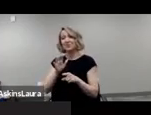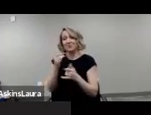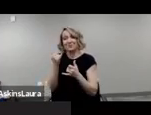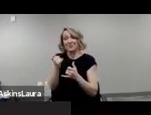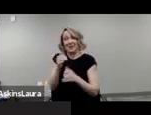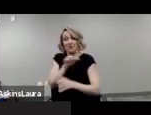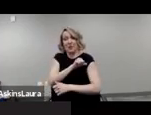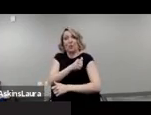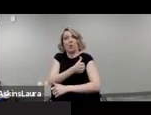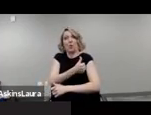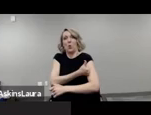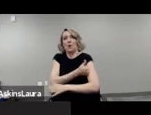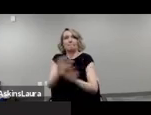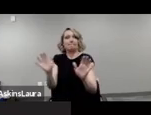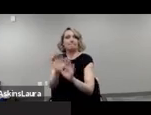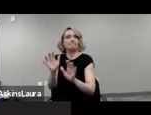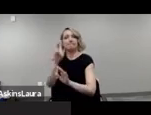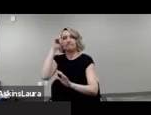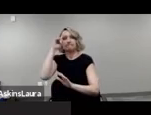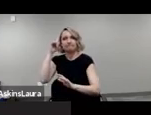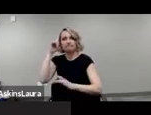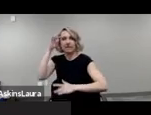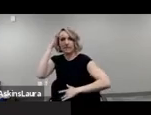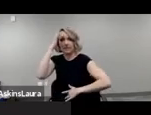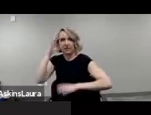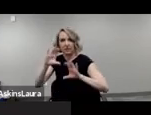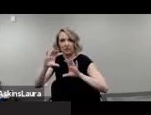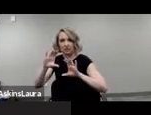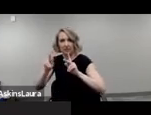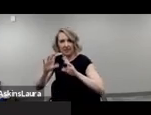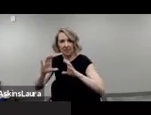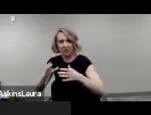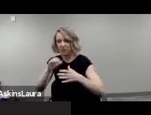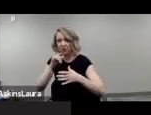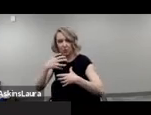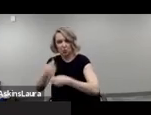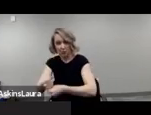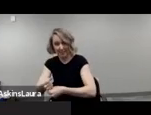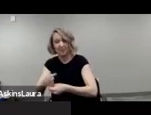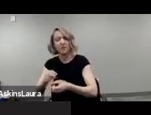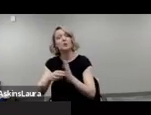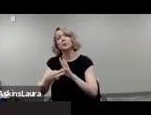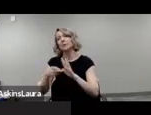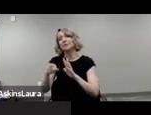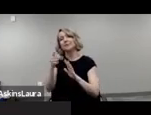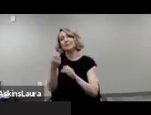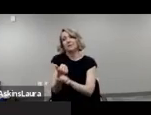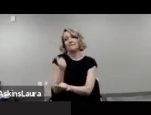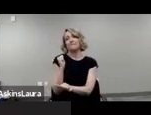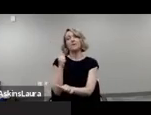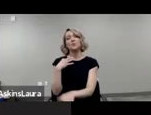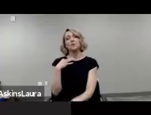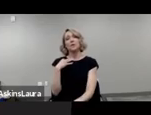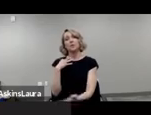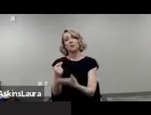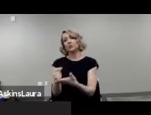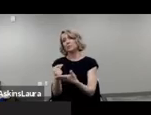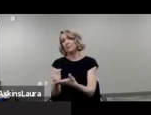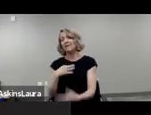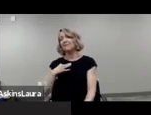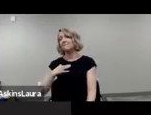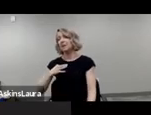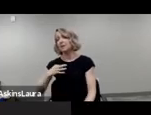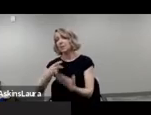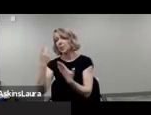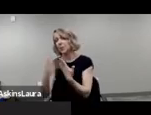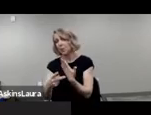of authority stems from being subject to involuntary treatment. Even in voluntary programs,